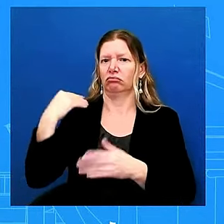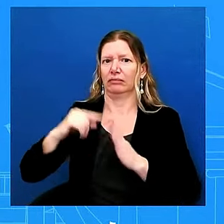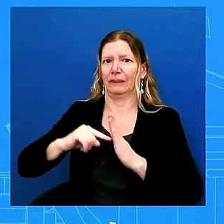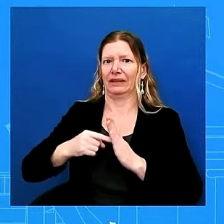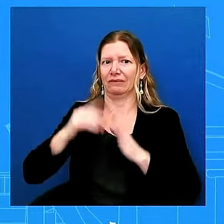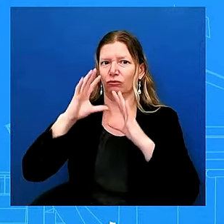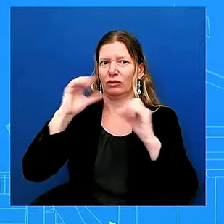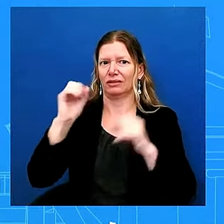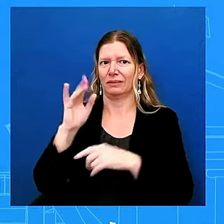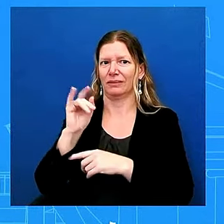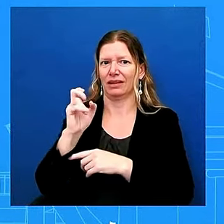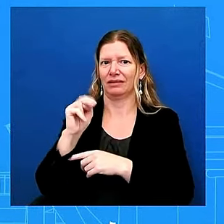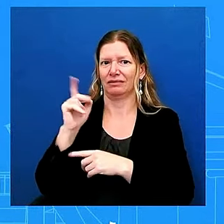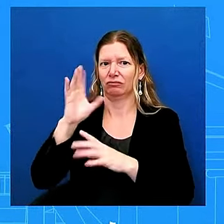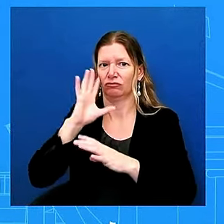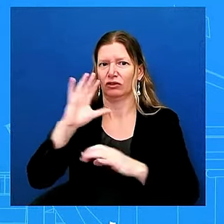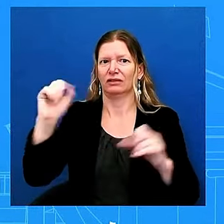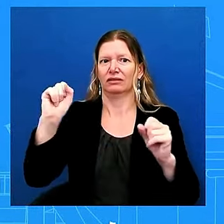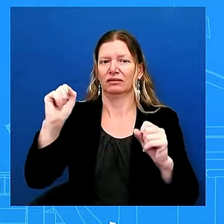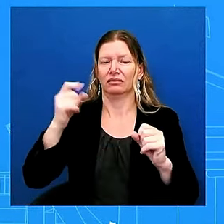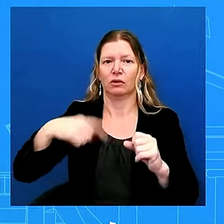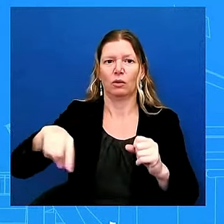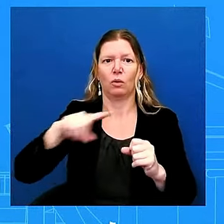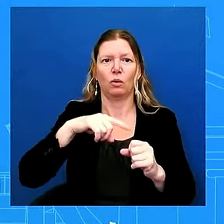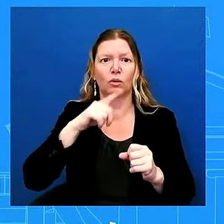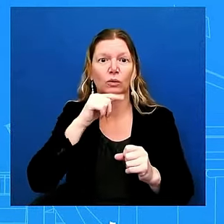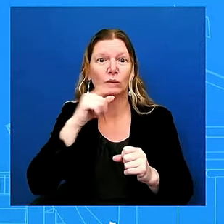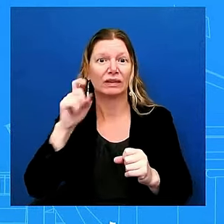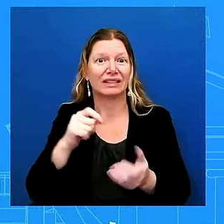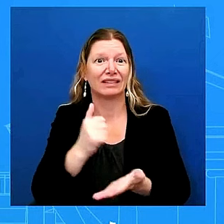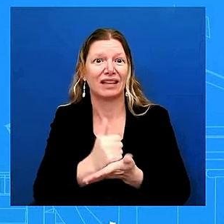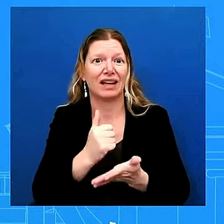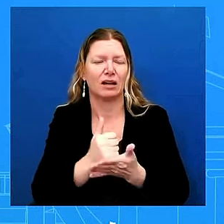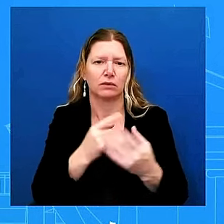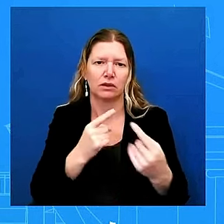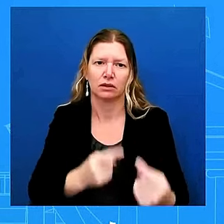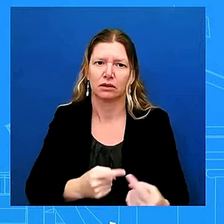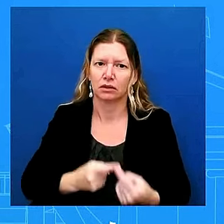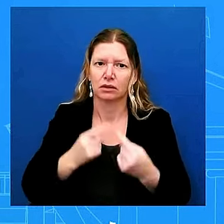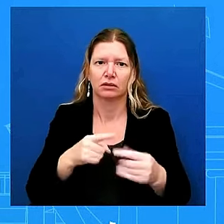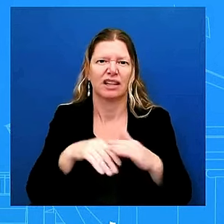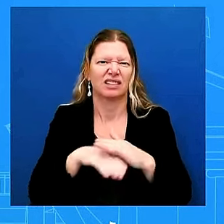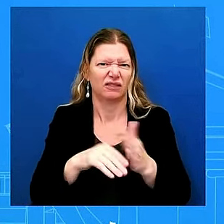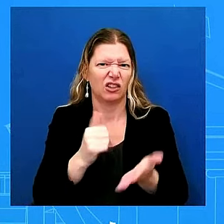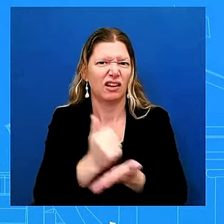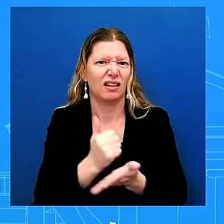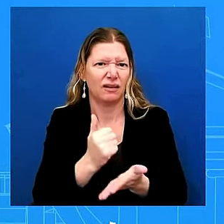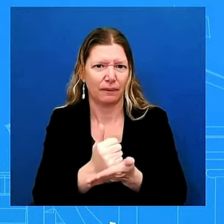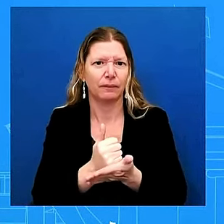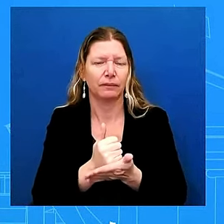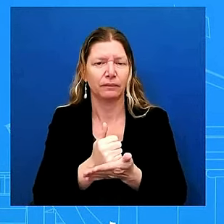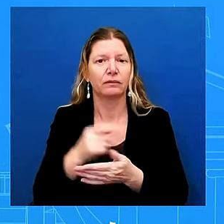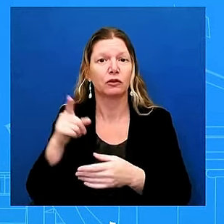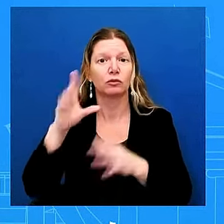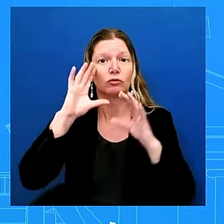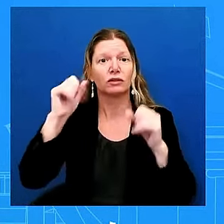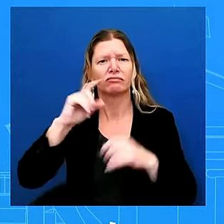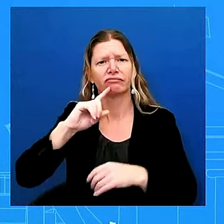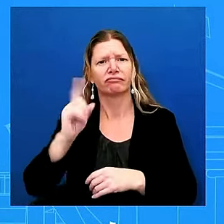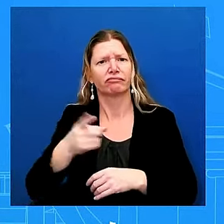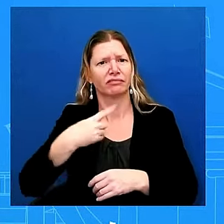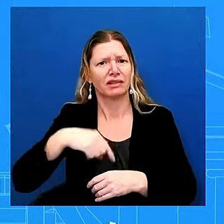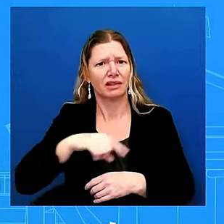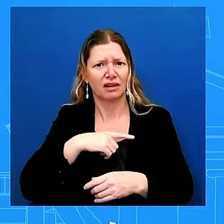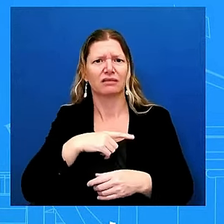evolve fema practices so we can really get to those who need us the most in states that have requested and have received